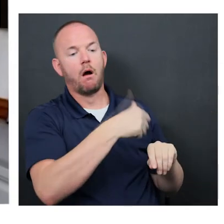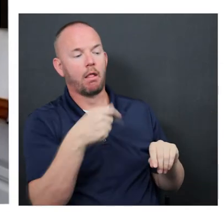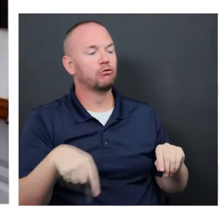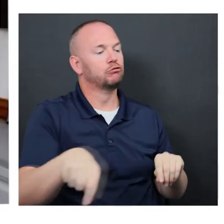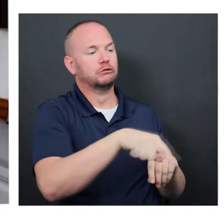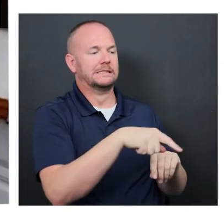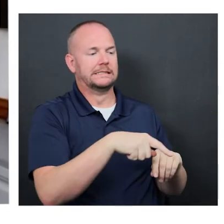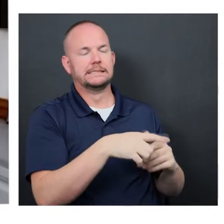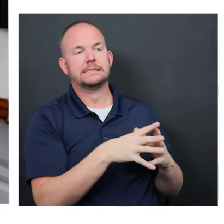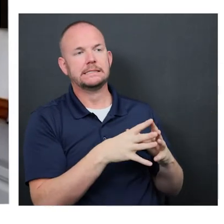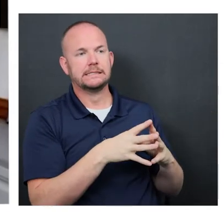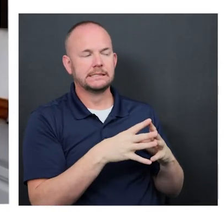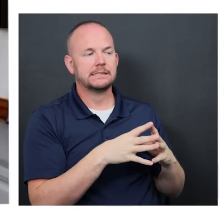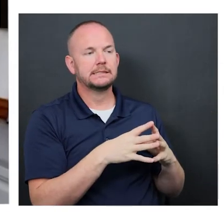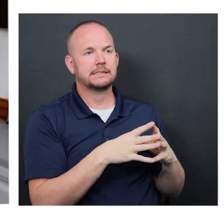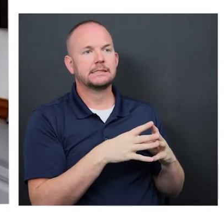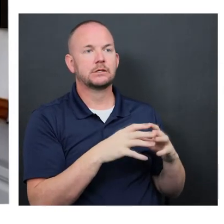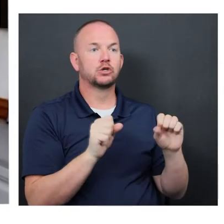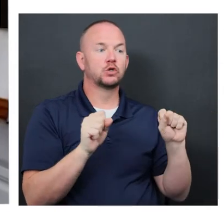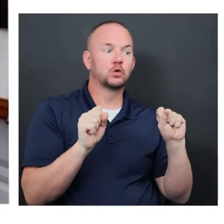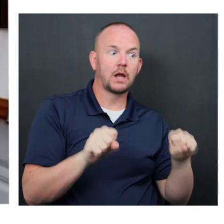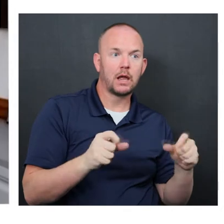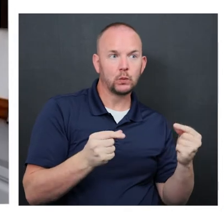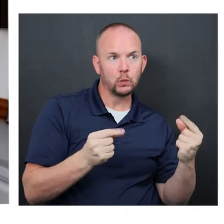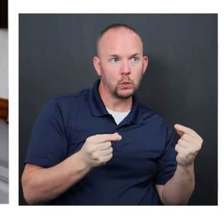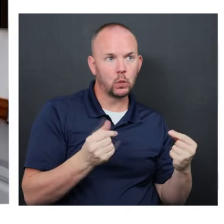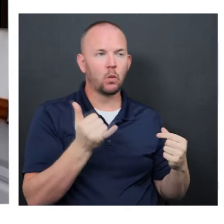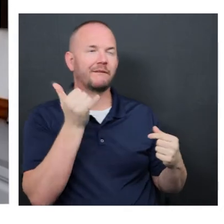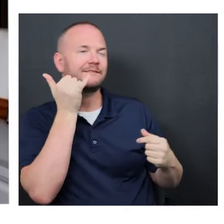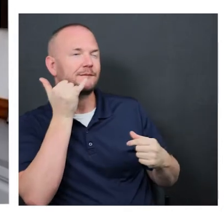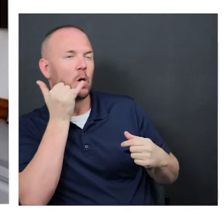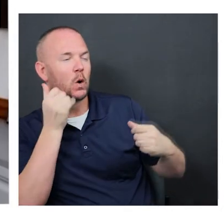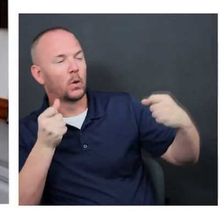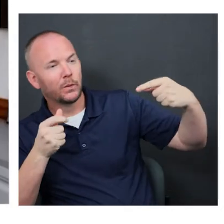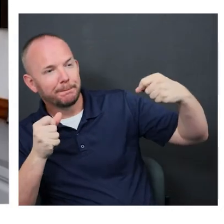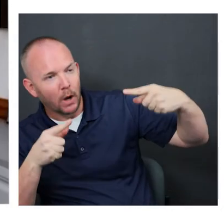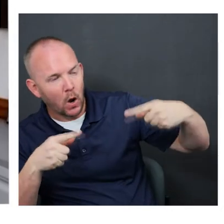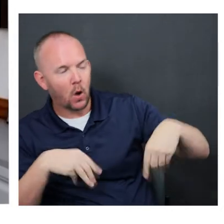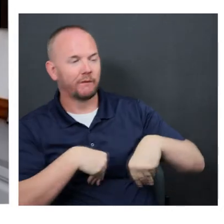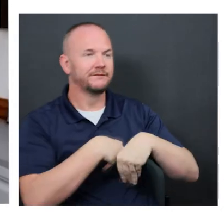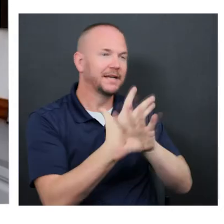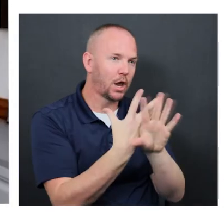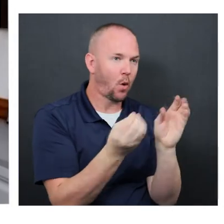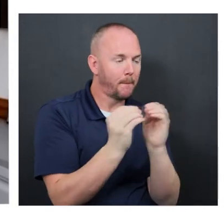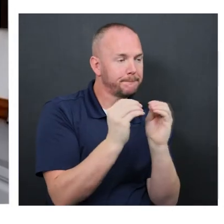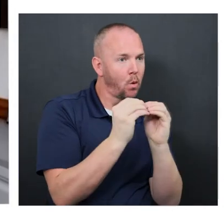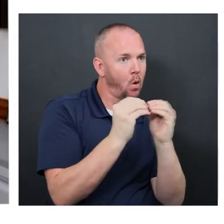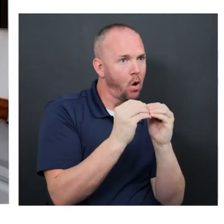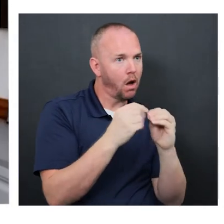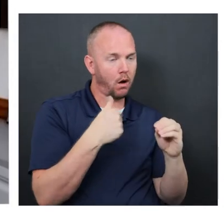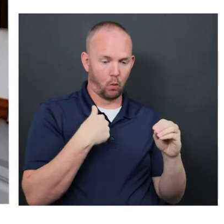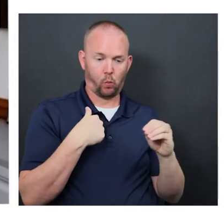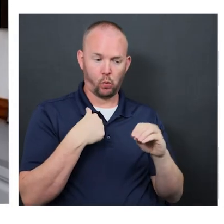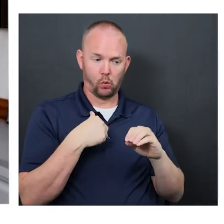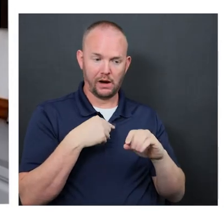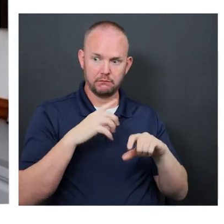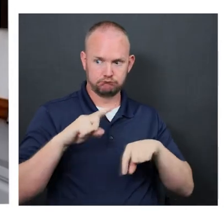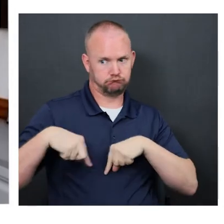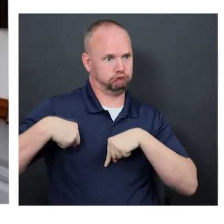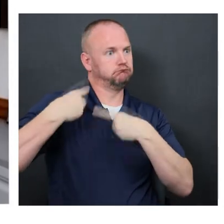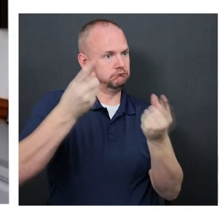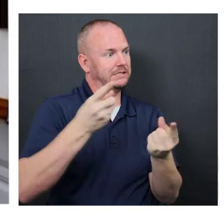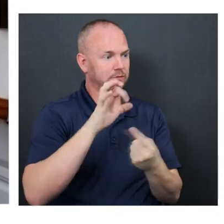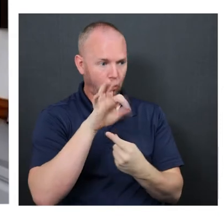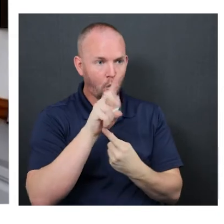you know, can we do this by phone more? Can we do this by video more? Well, we did it during the COVID. Can we